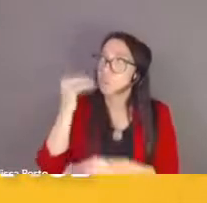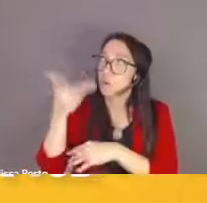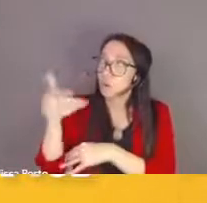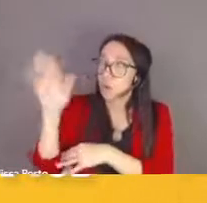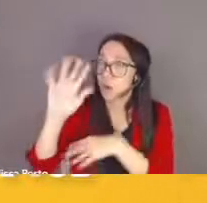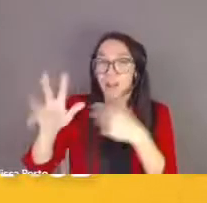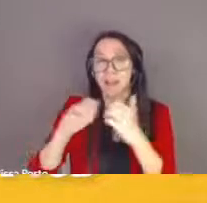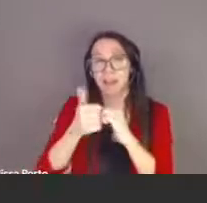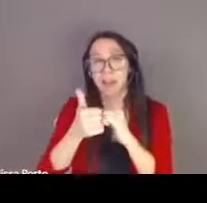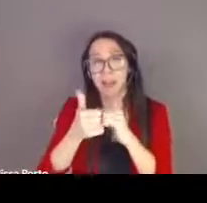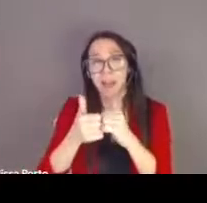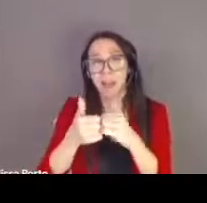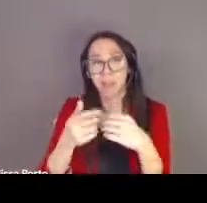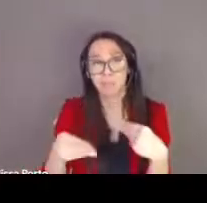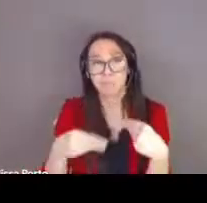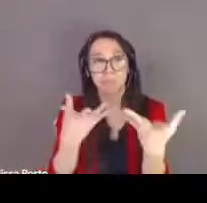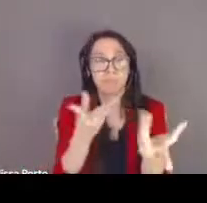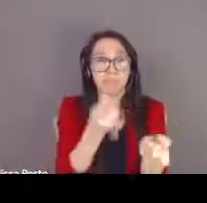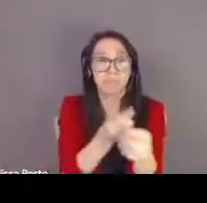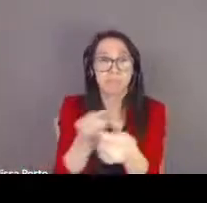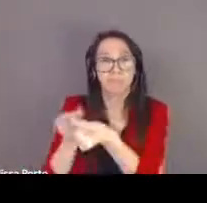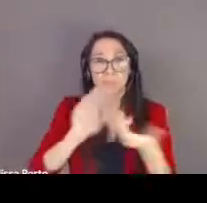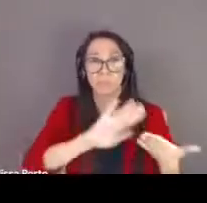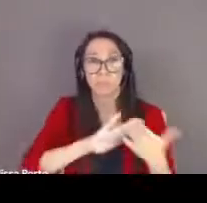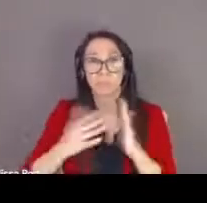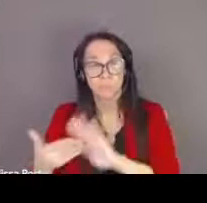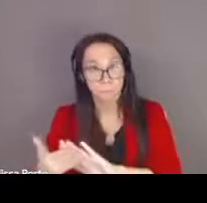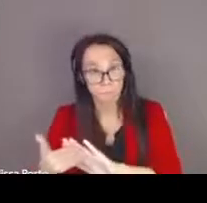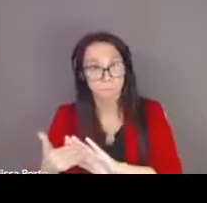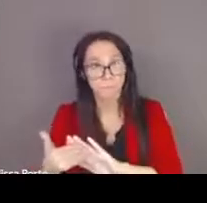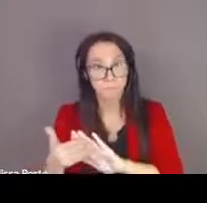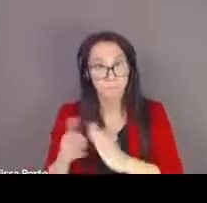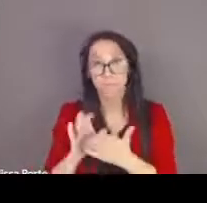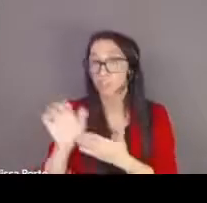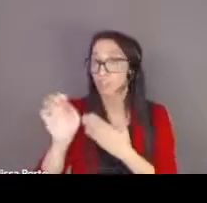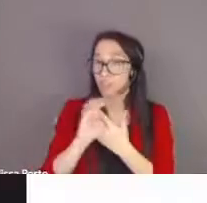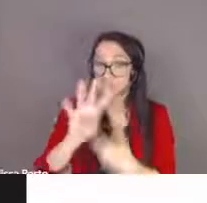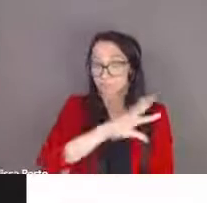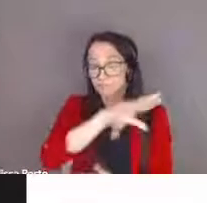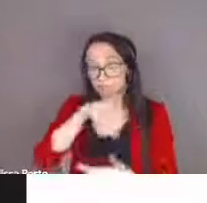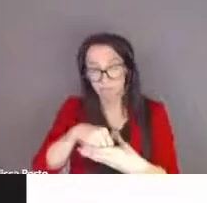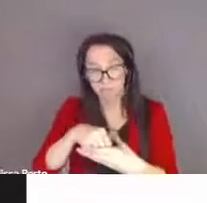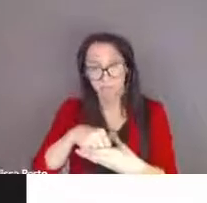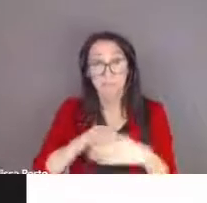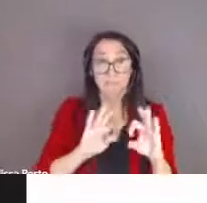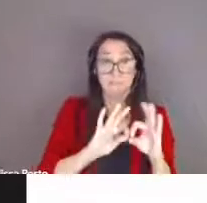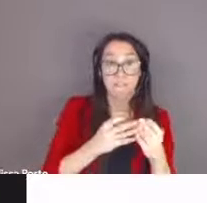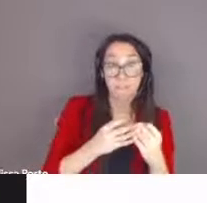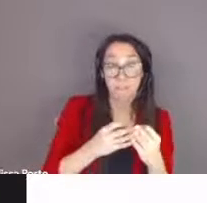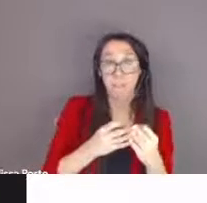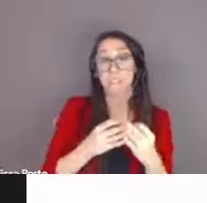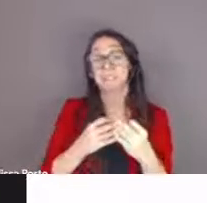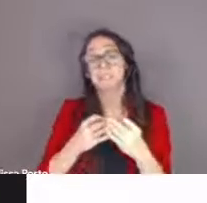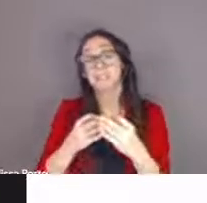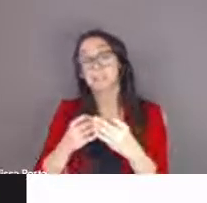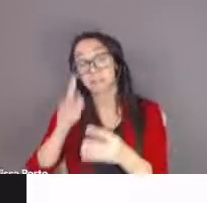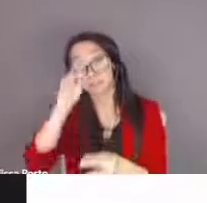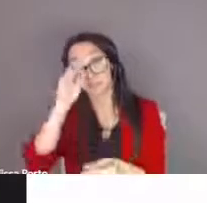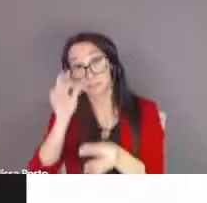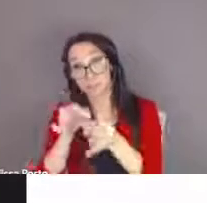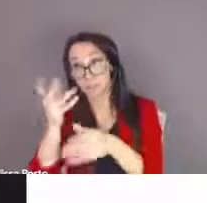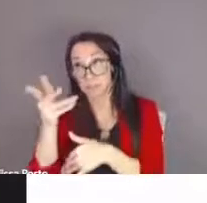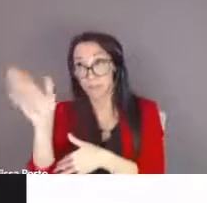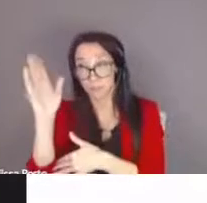others the program recognizes the importance of the family and faith community families of course are their child's first and most